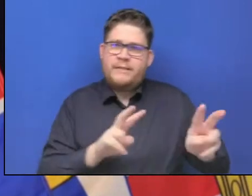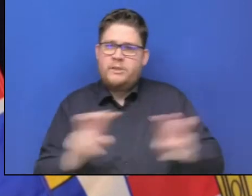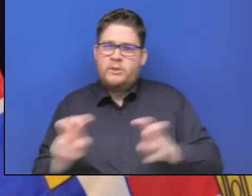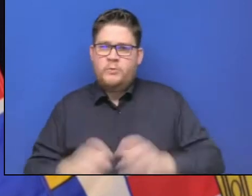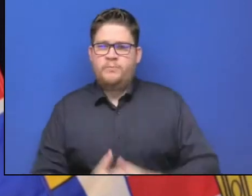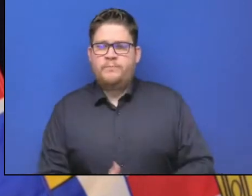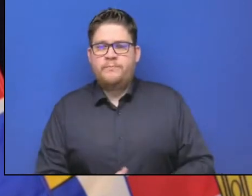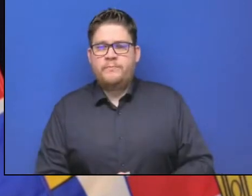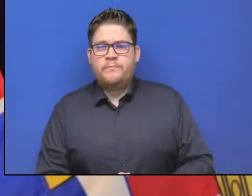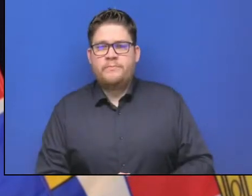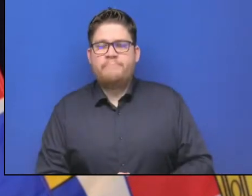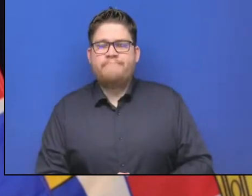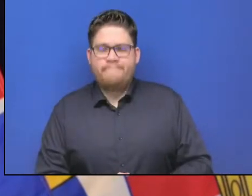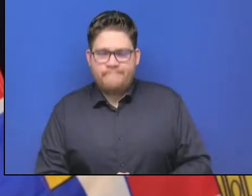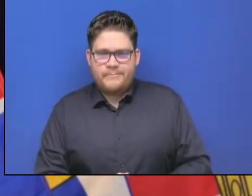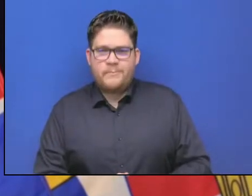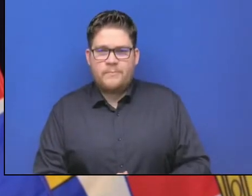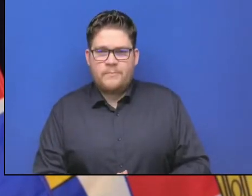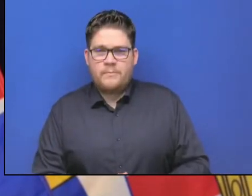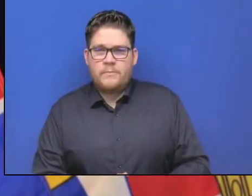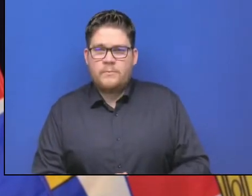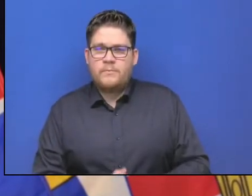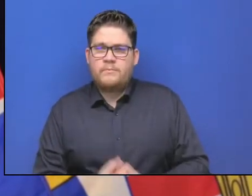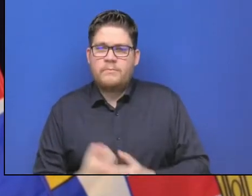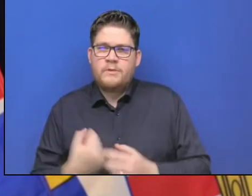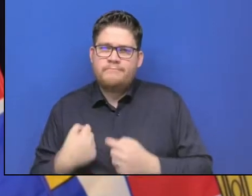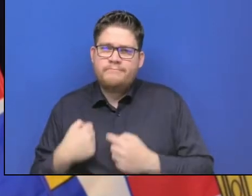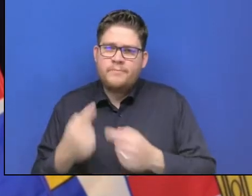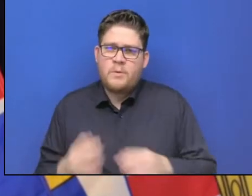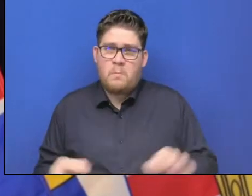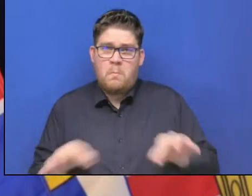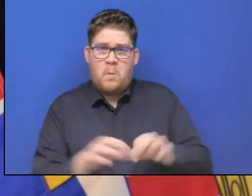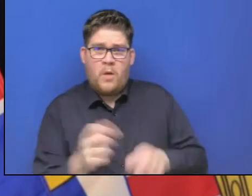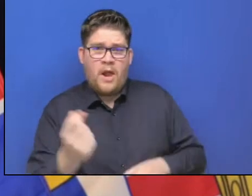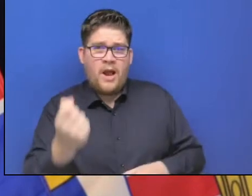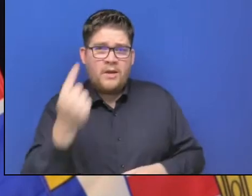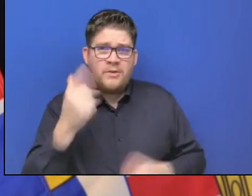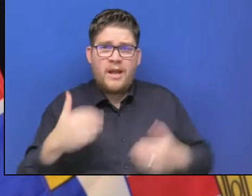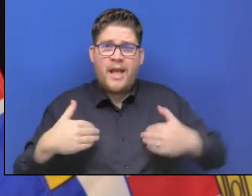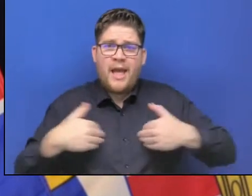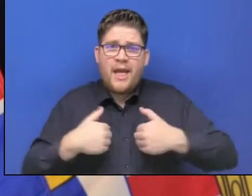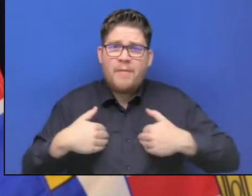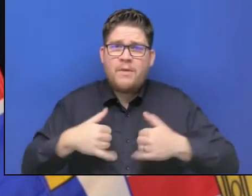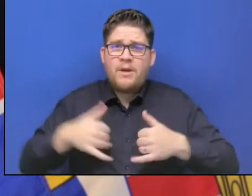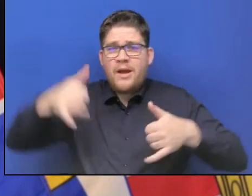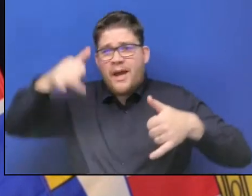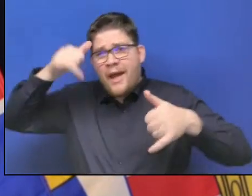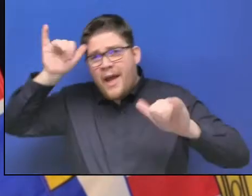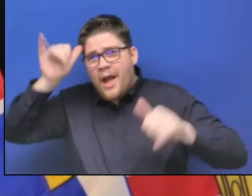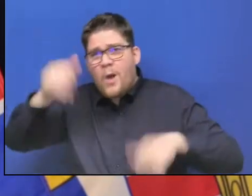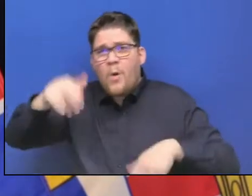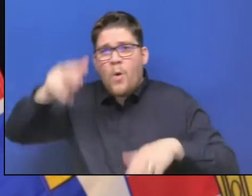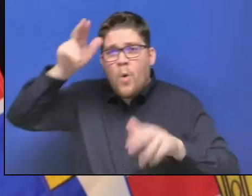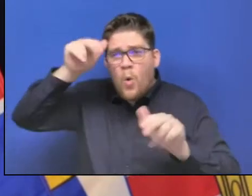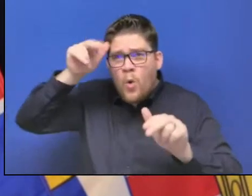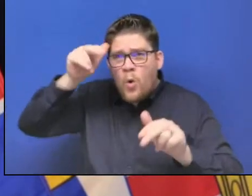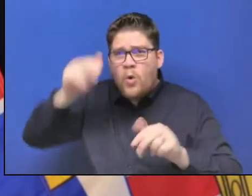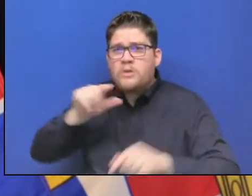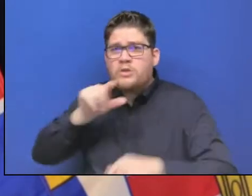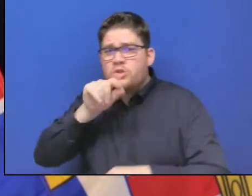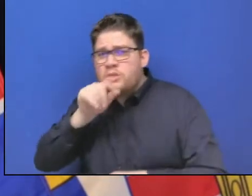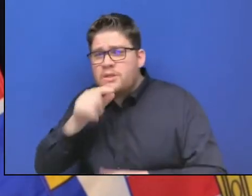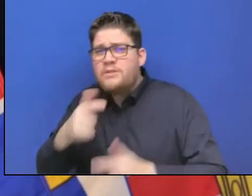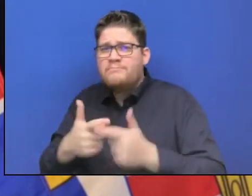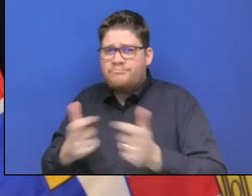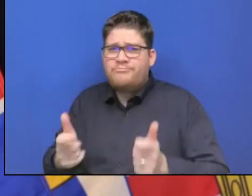impacts to the livestock sector. There's been a lot of interest in the numbers and the totals. And